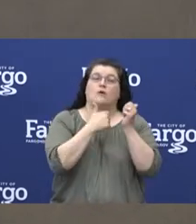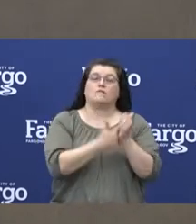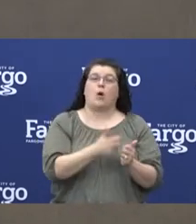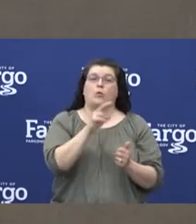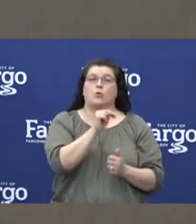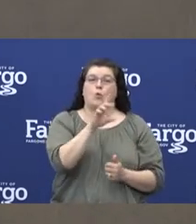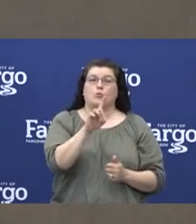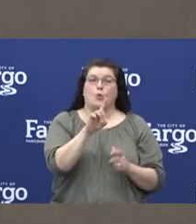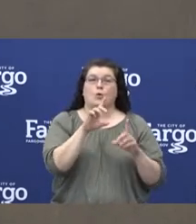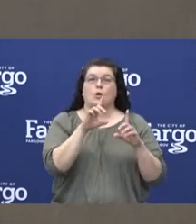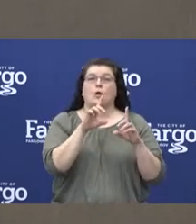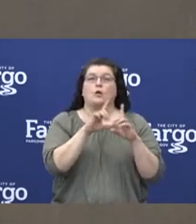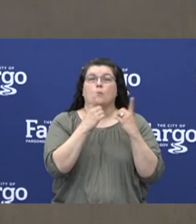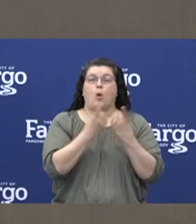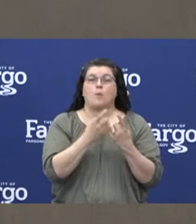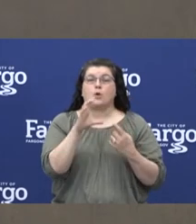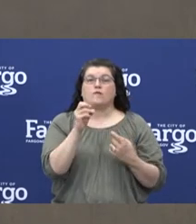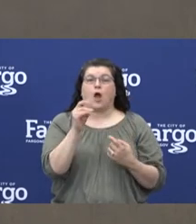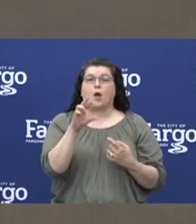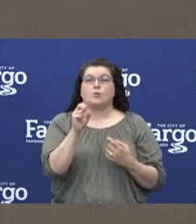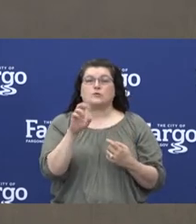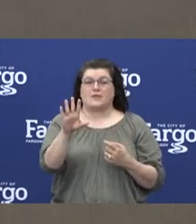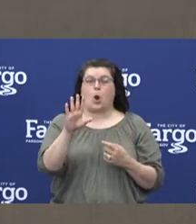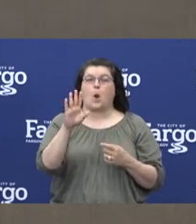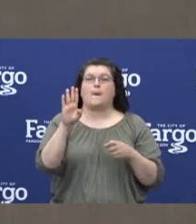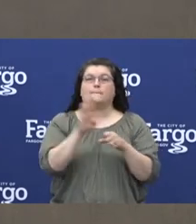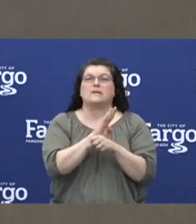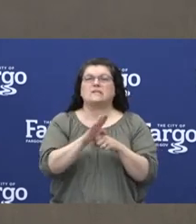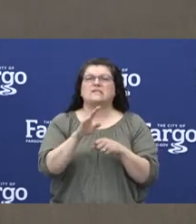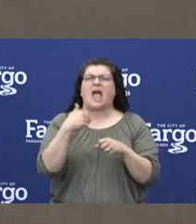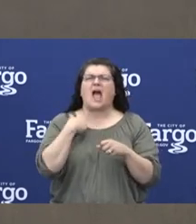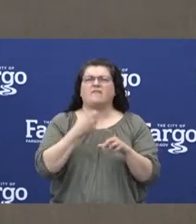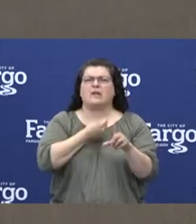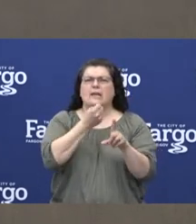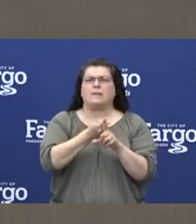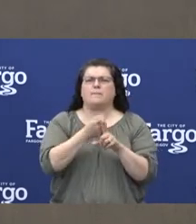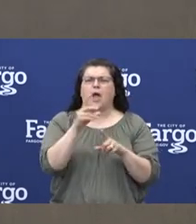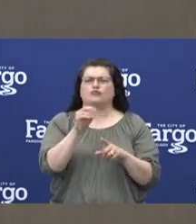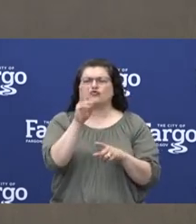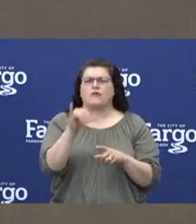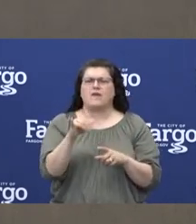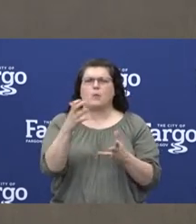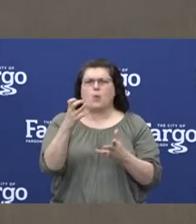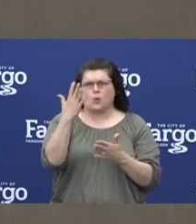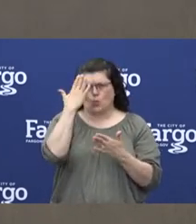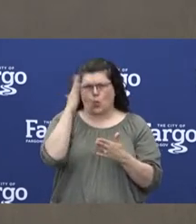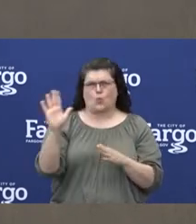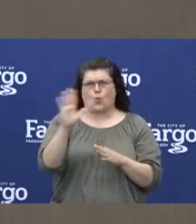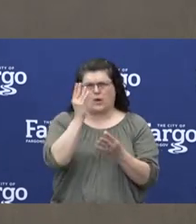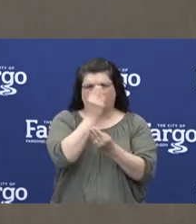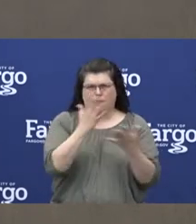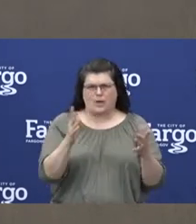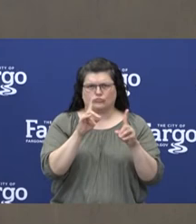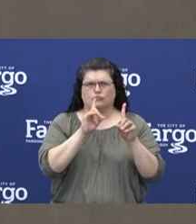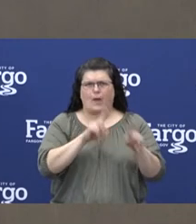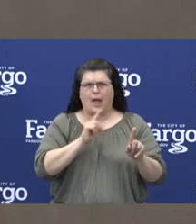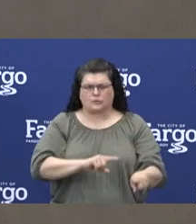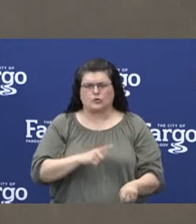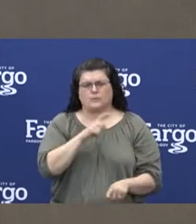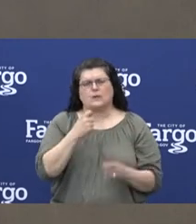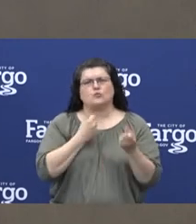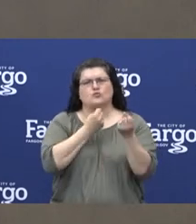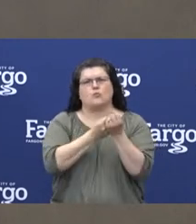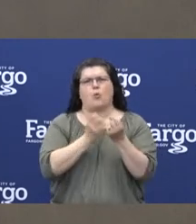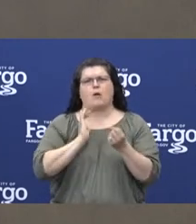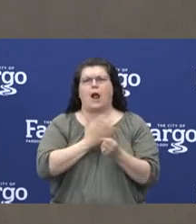Business Impact Survey because it will help identify additional ways to support North Dakota businesses throughout our state,